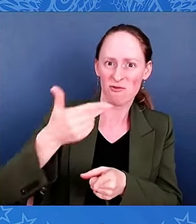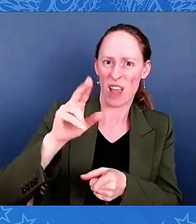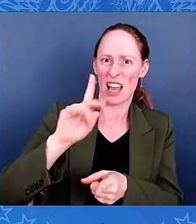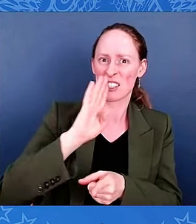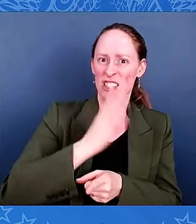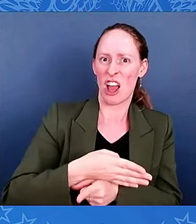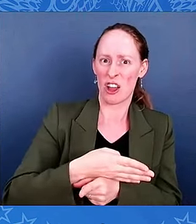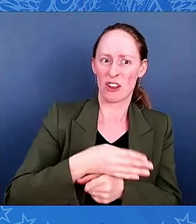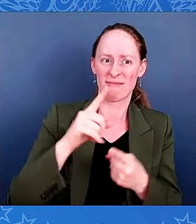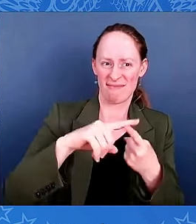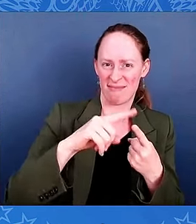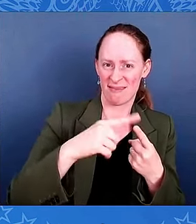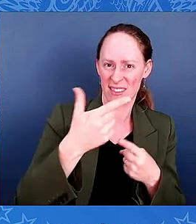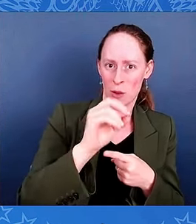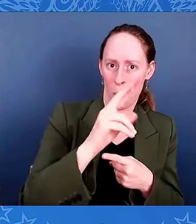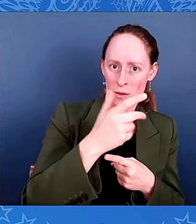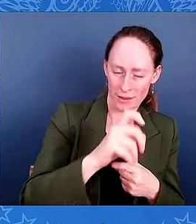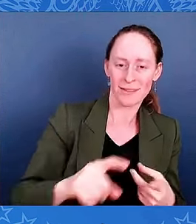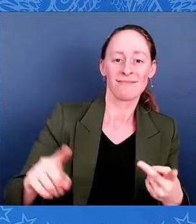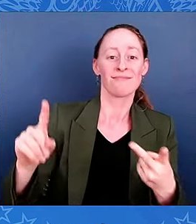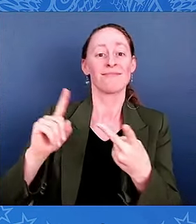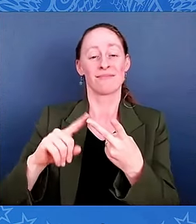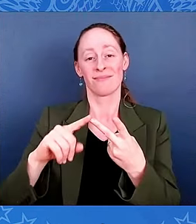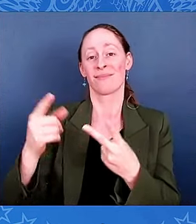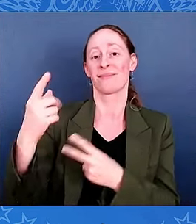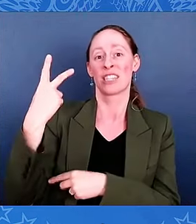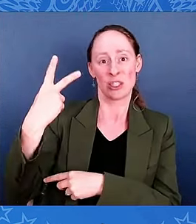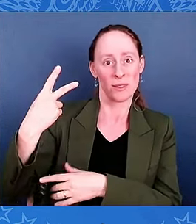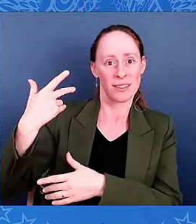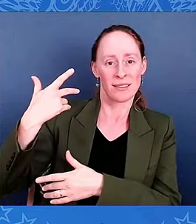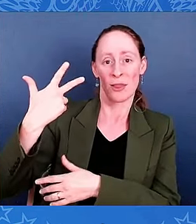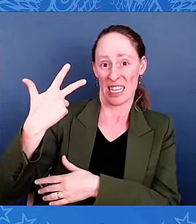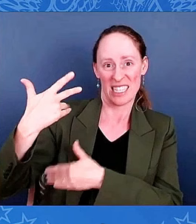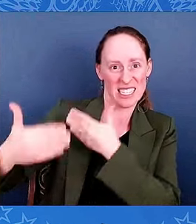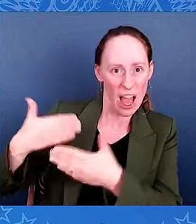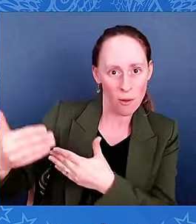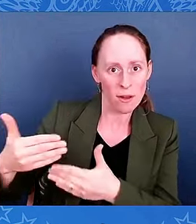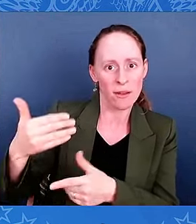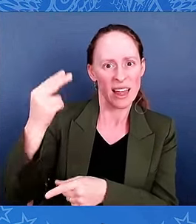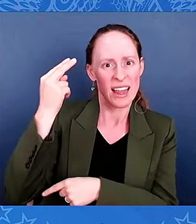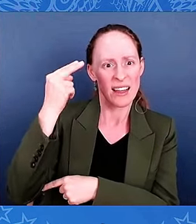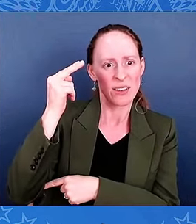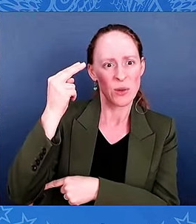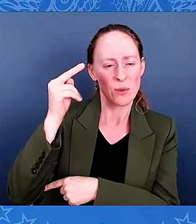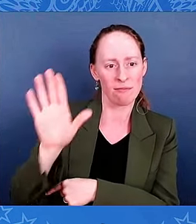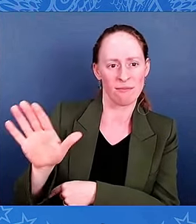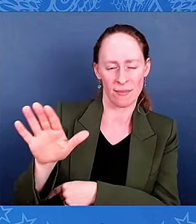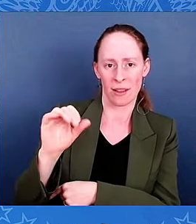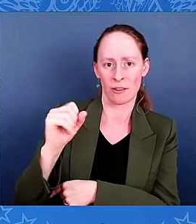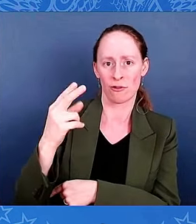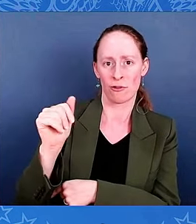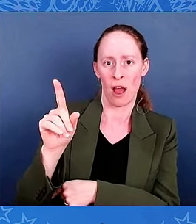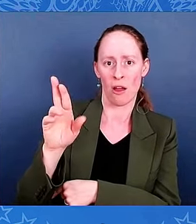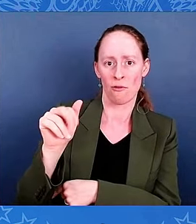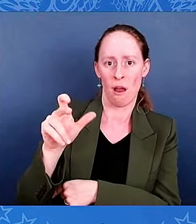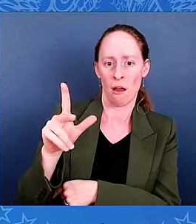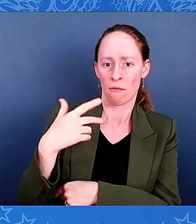shared with us how the stories of their brave ancestors were passed down to families for generation after generation.